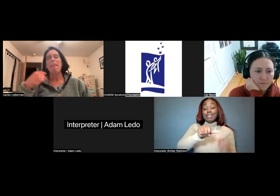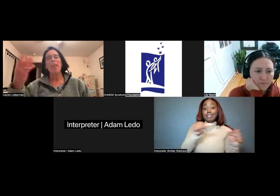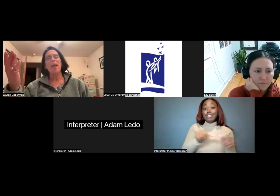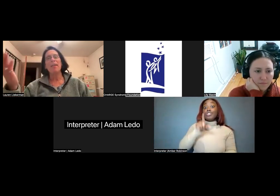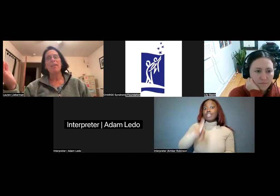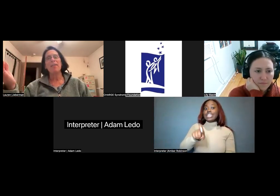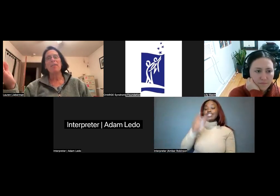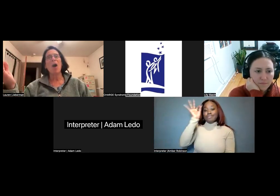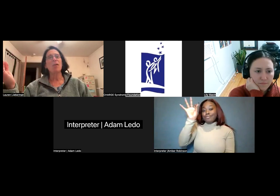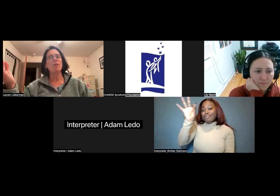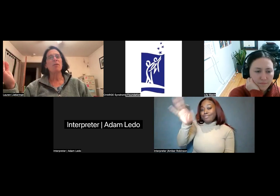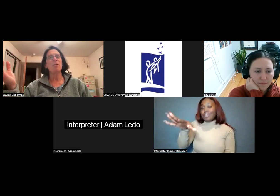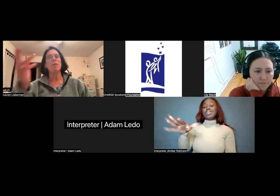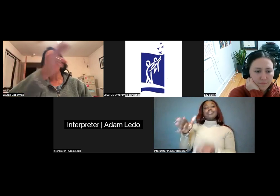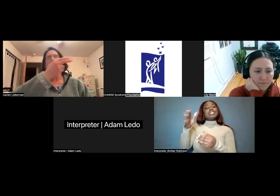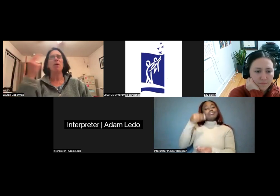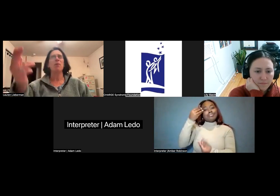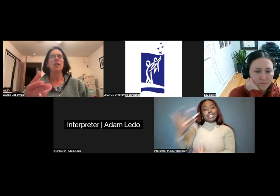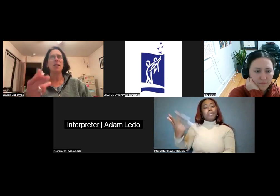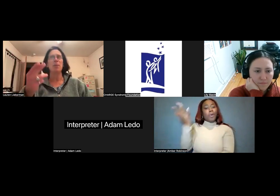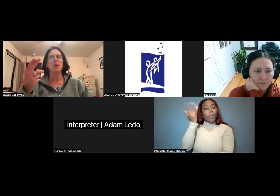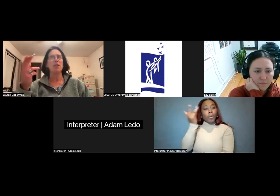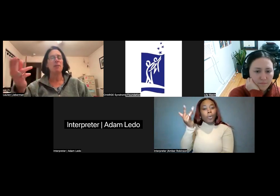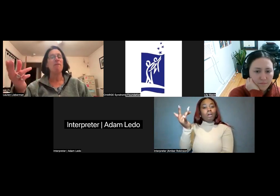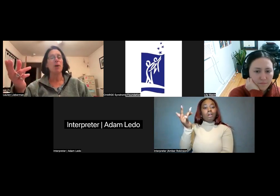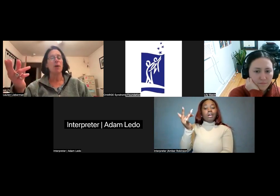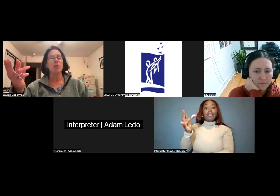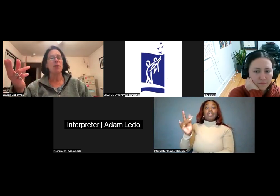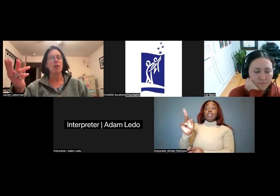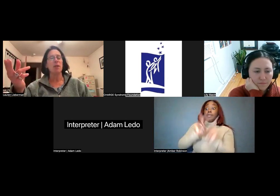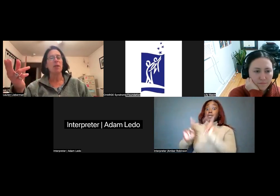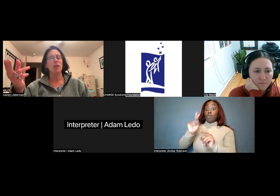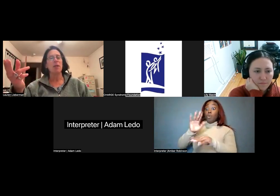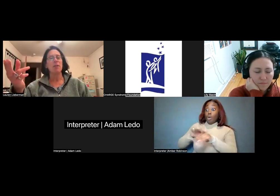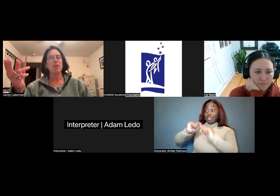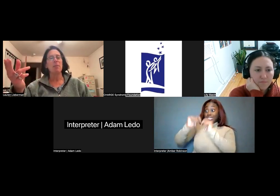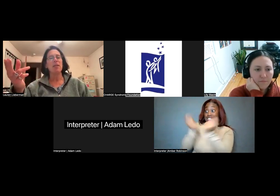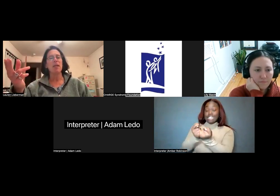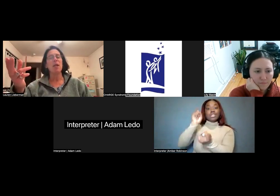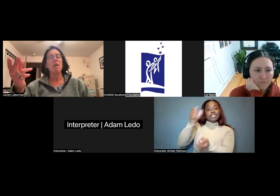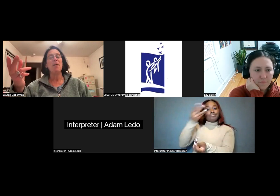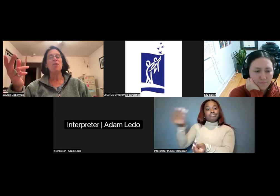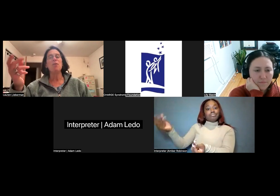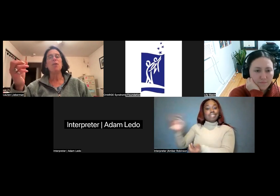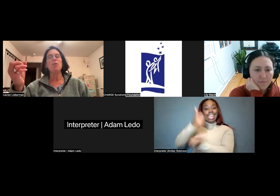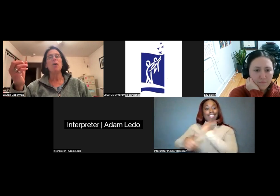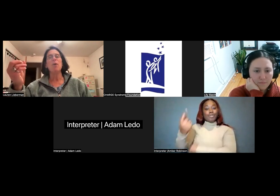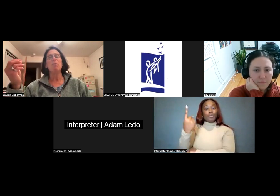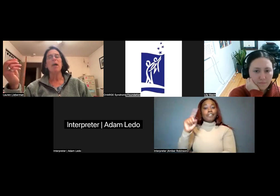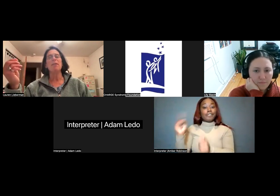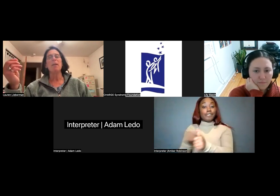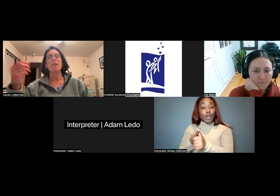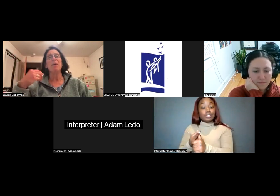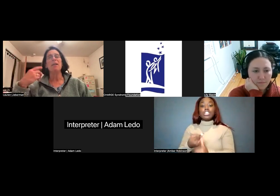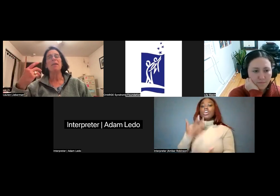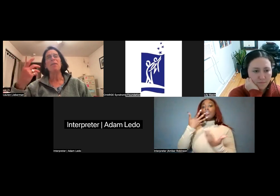and talk to the people on the multidisciplinary team first. Does that make sense? Because you don't